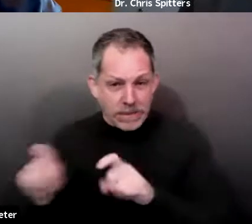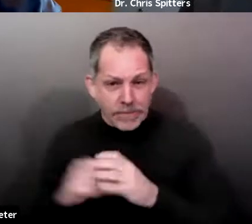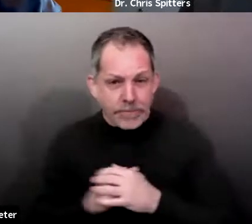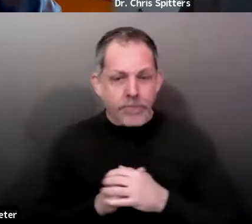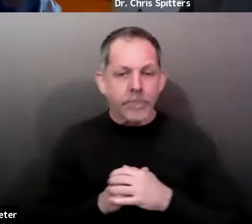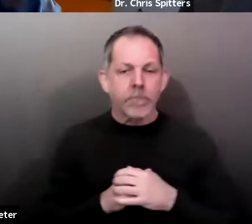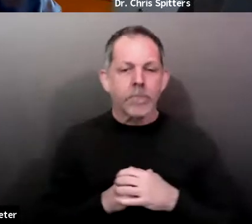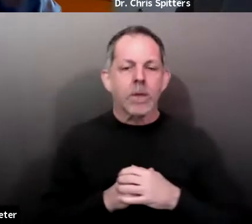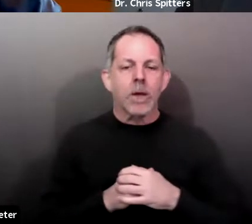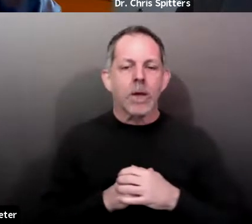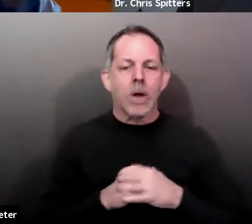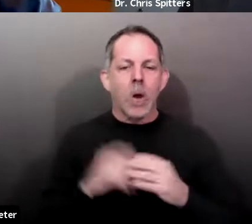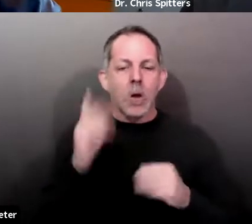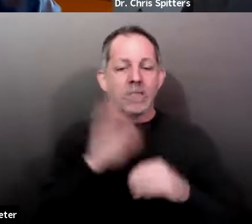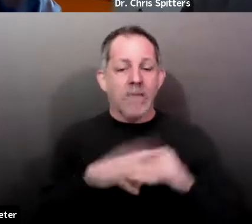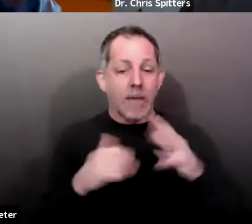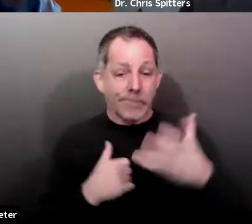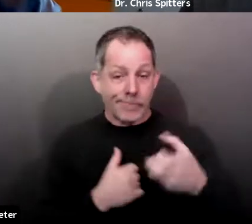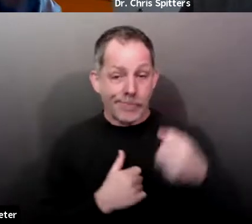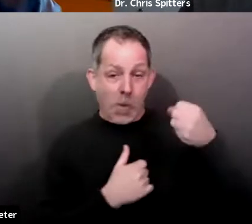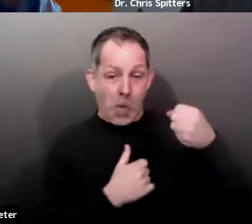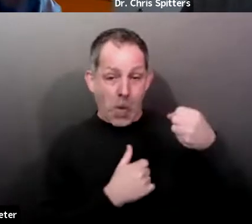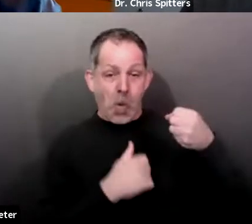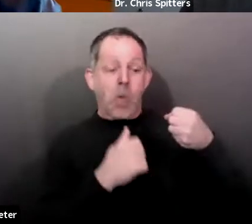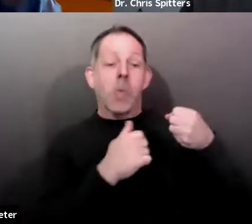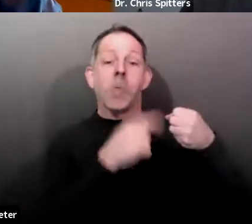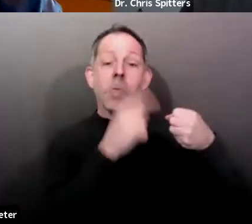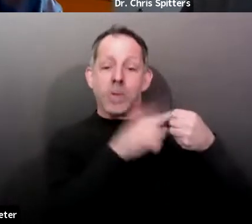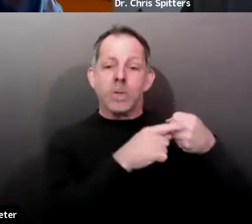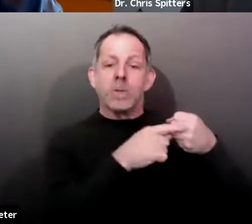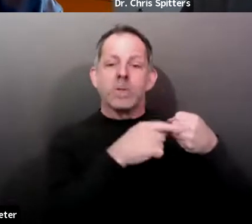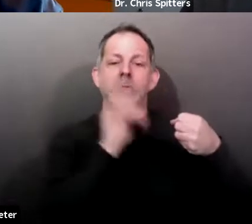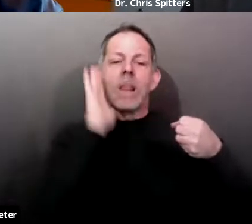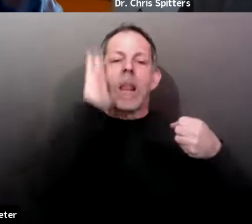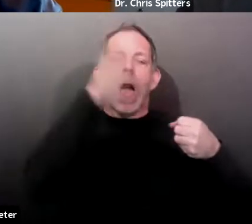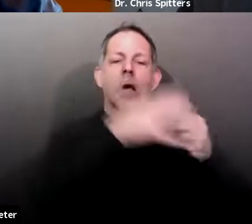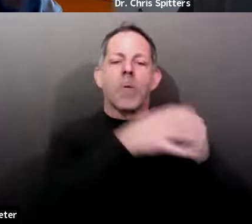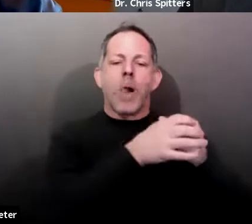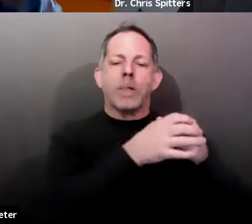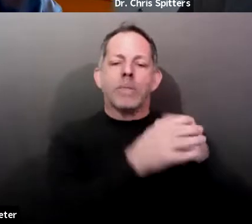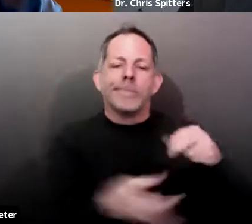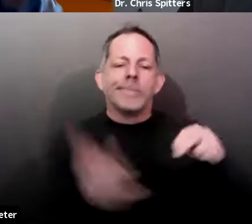could expand, uh, if we saw another wave and, and an increase in demand.